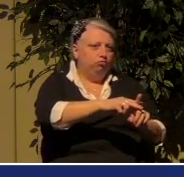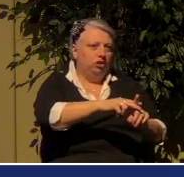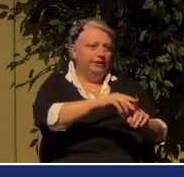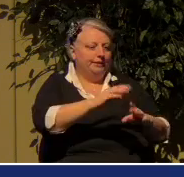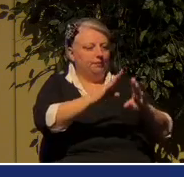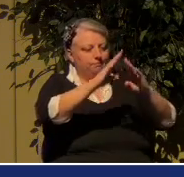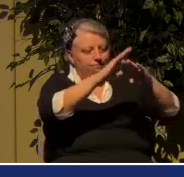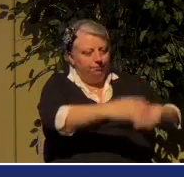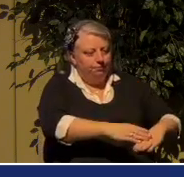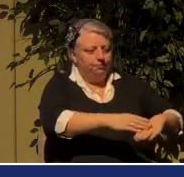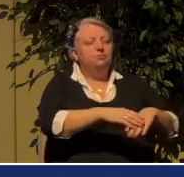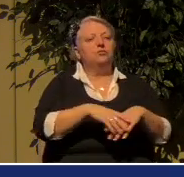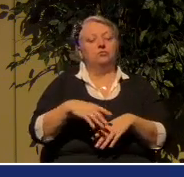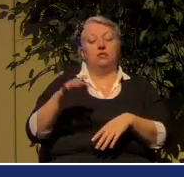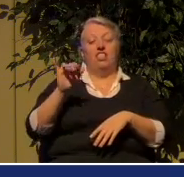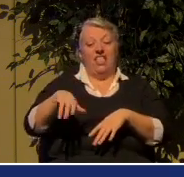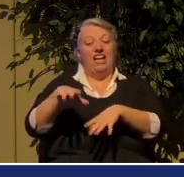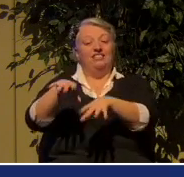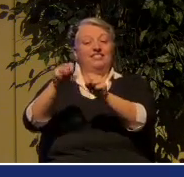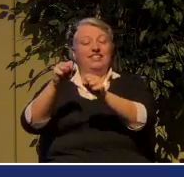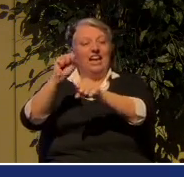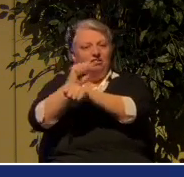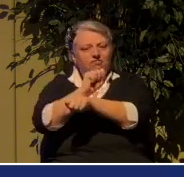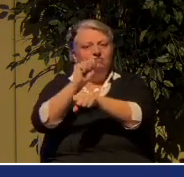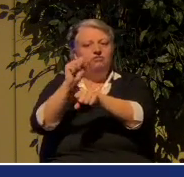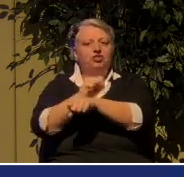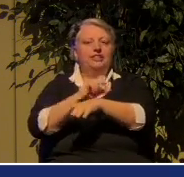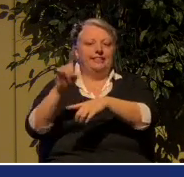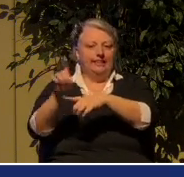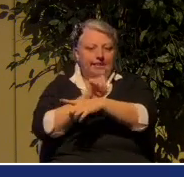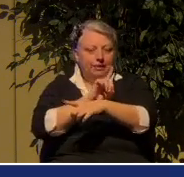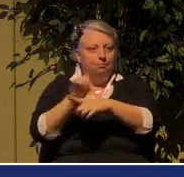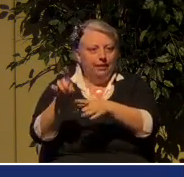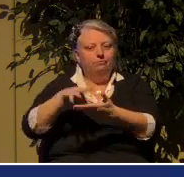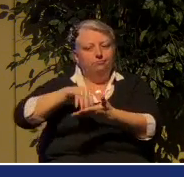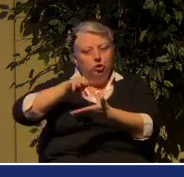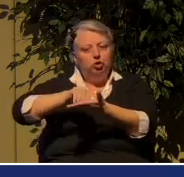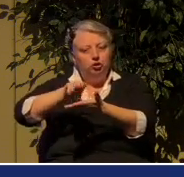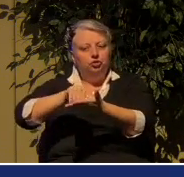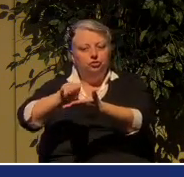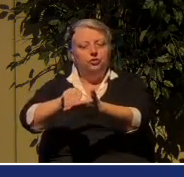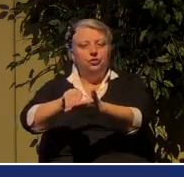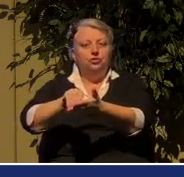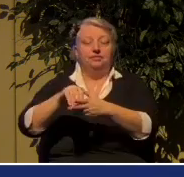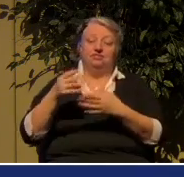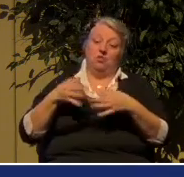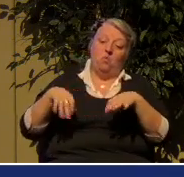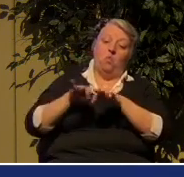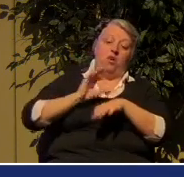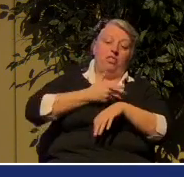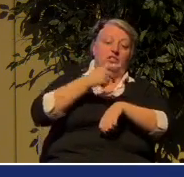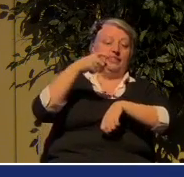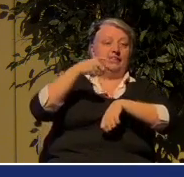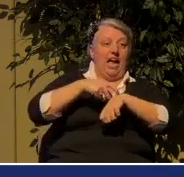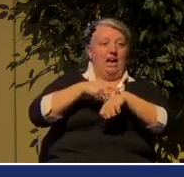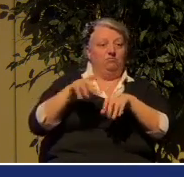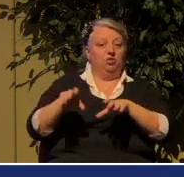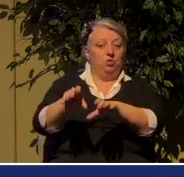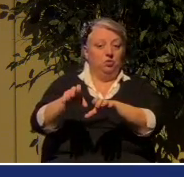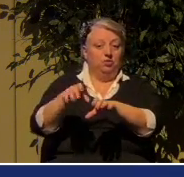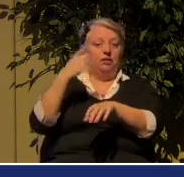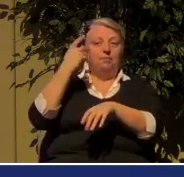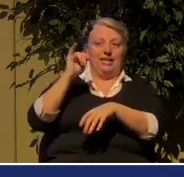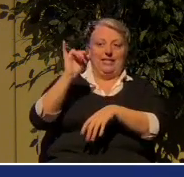effort. That takes discipline. It is well worth our time to do that because that's how the kingdom